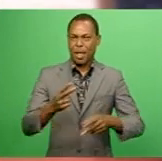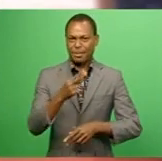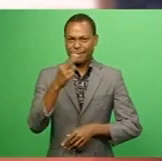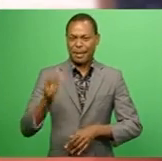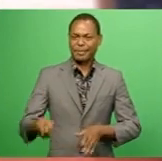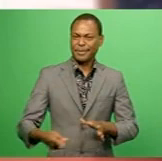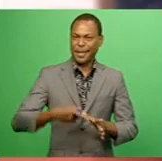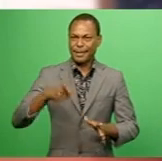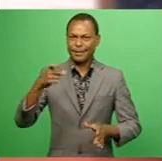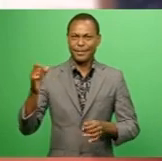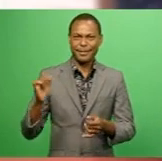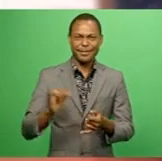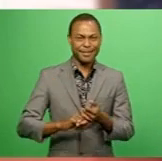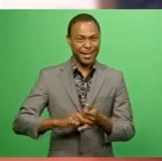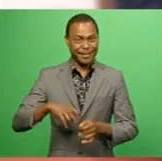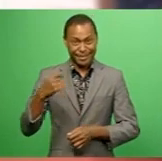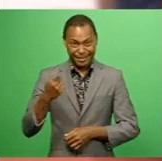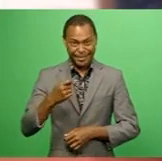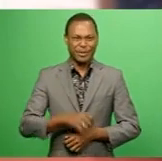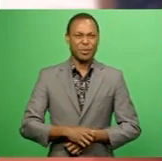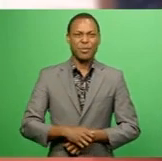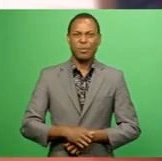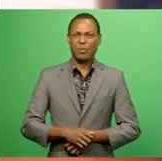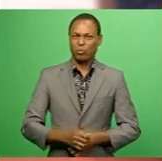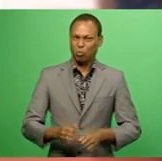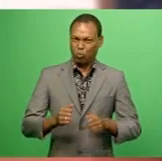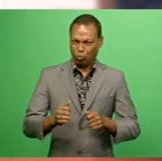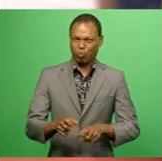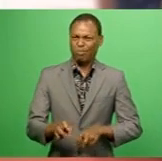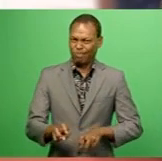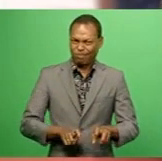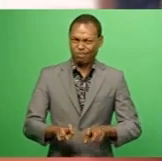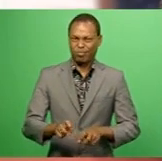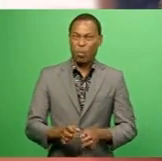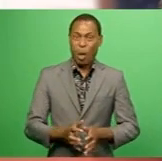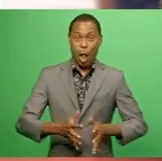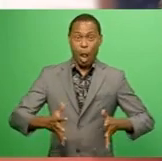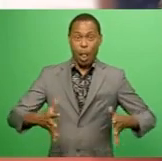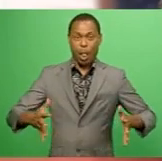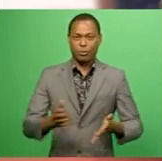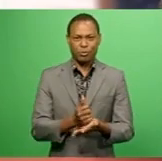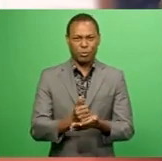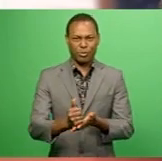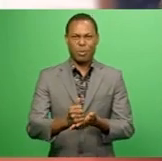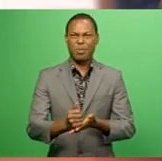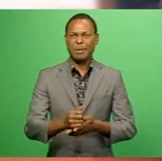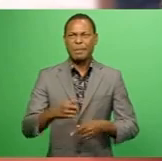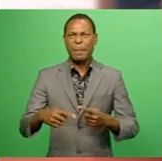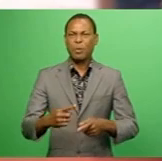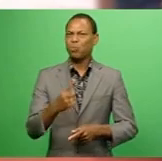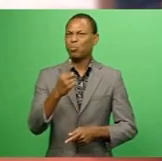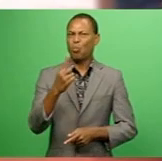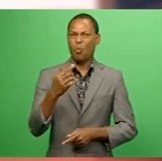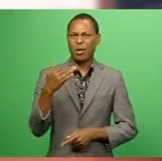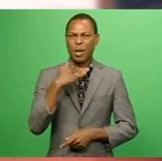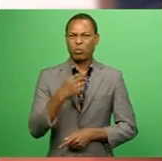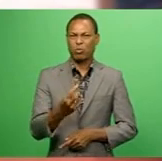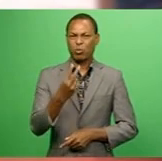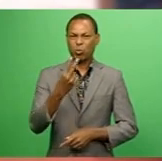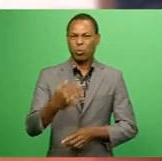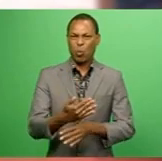Lynn Memorial School a good run for their money. Nakasi fielded the largest number of athletes, about 100, in the two-day tournament.